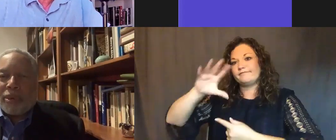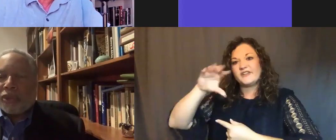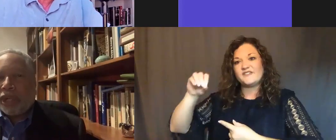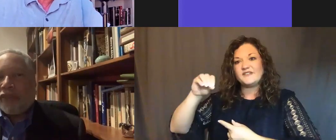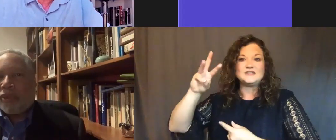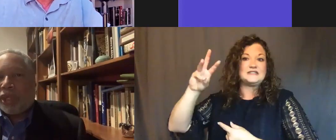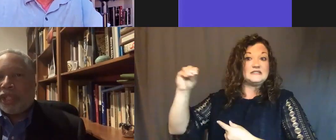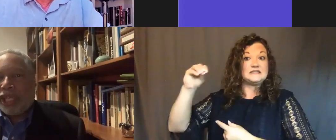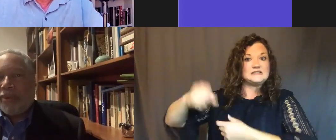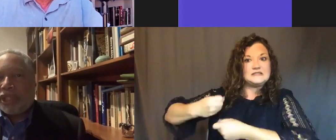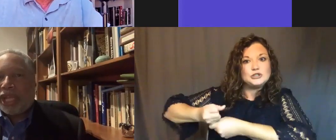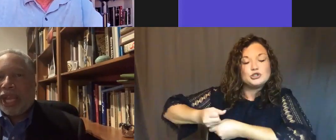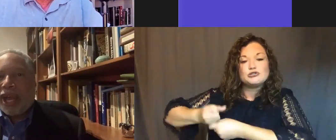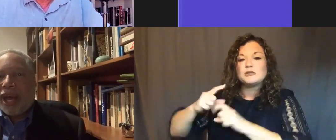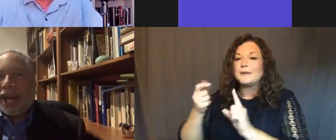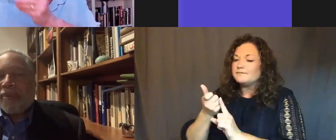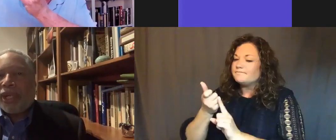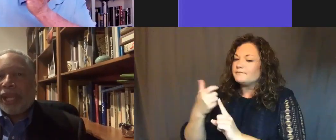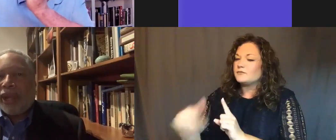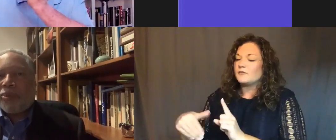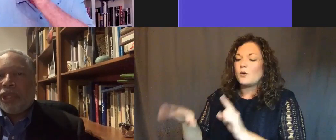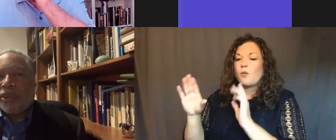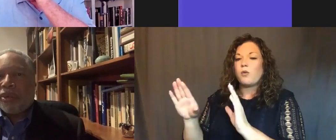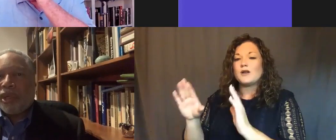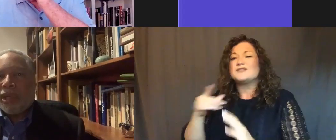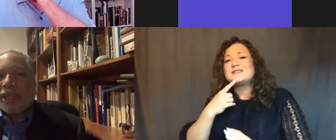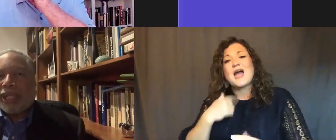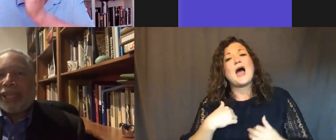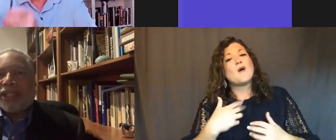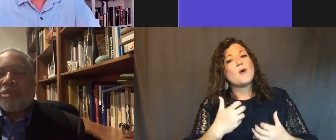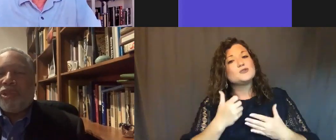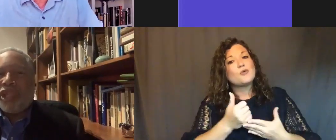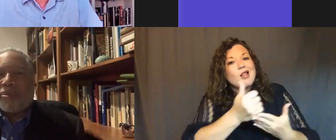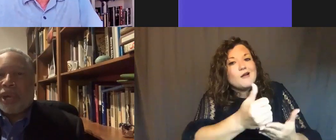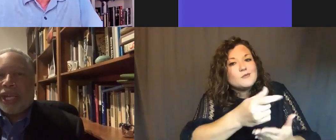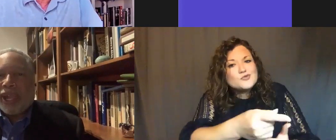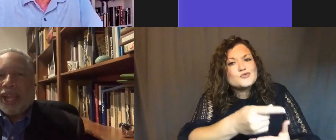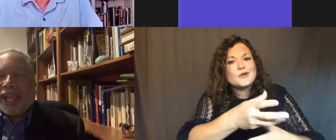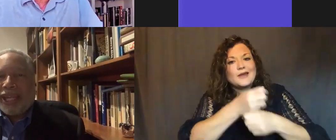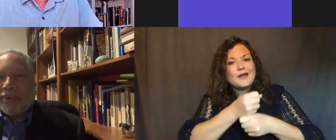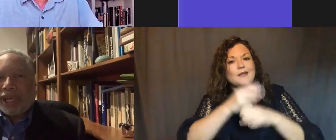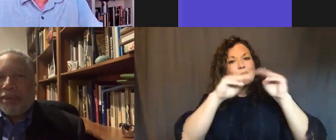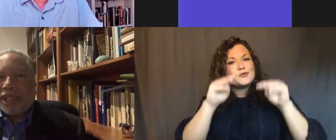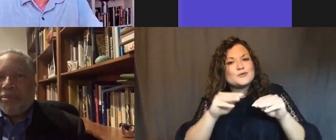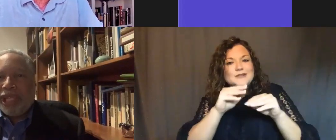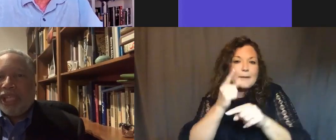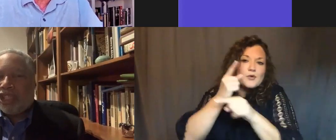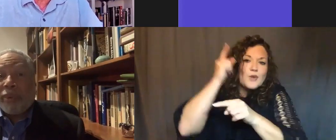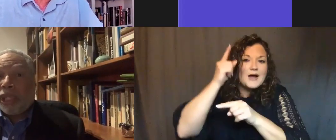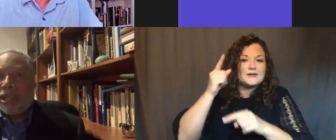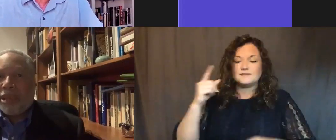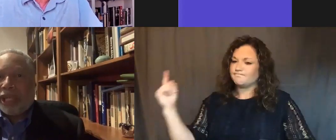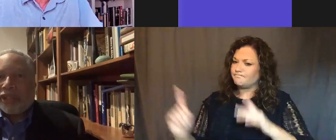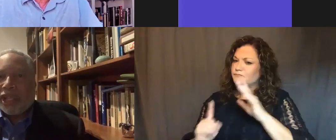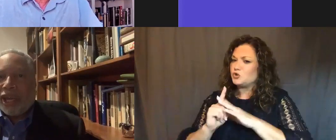What was wonderful was that he would say, I want to help you get this museum right. And he would come to the meetings